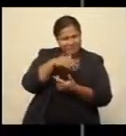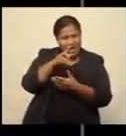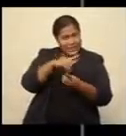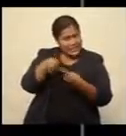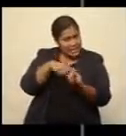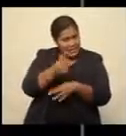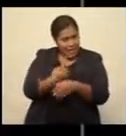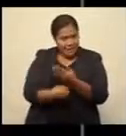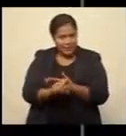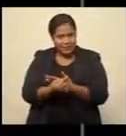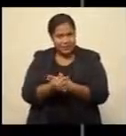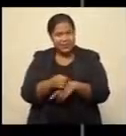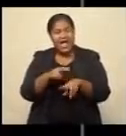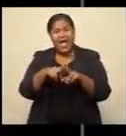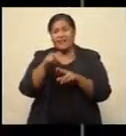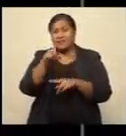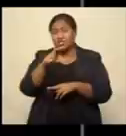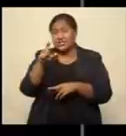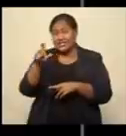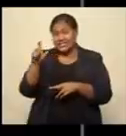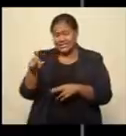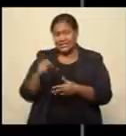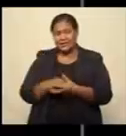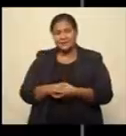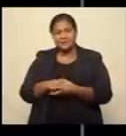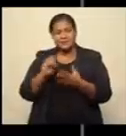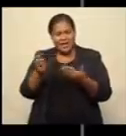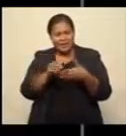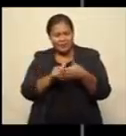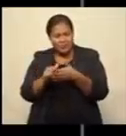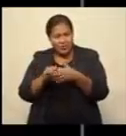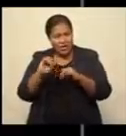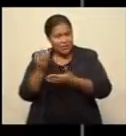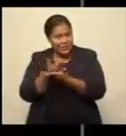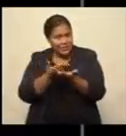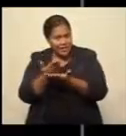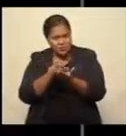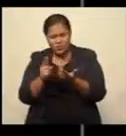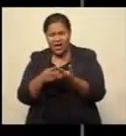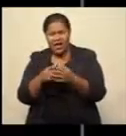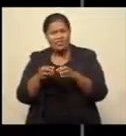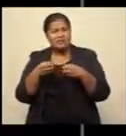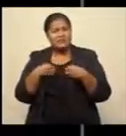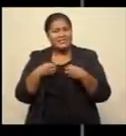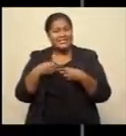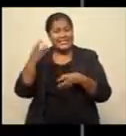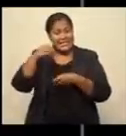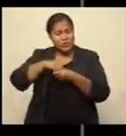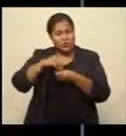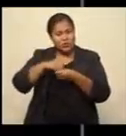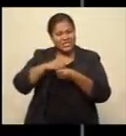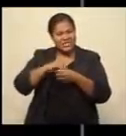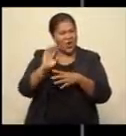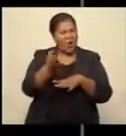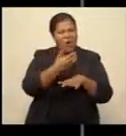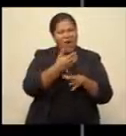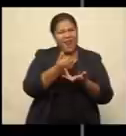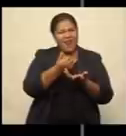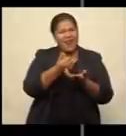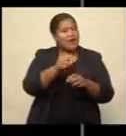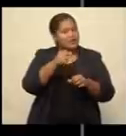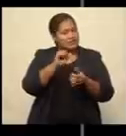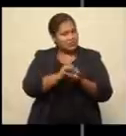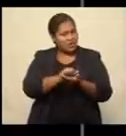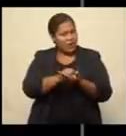The Fijian Competition and Consumer Commission is leading discussions with businesses, including hardware stores, to explore online